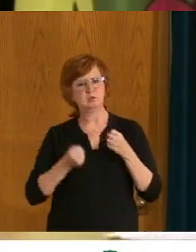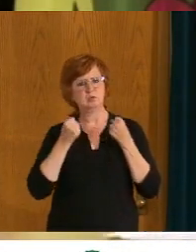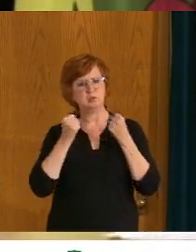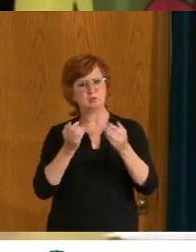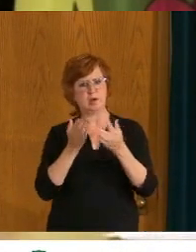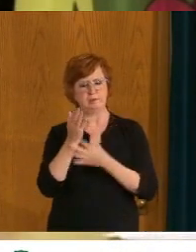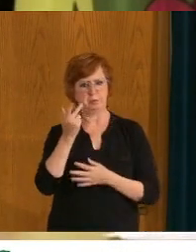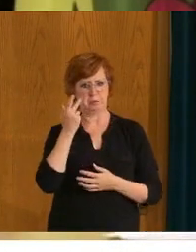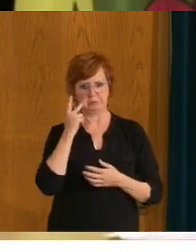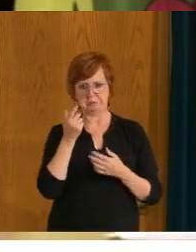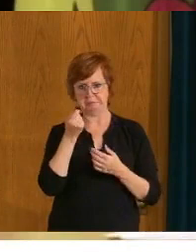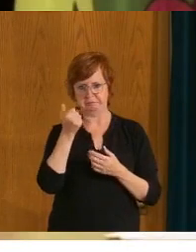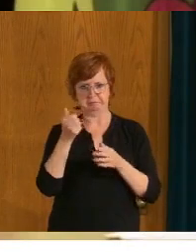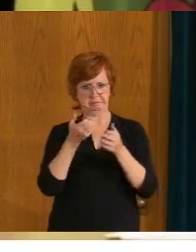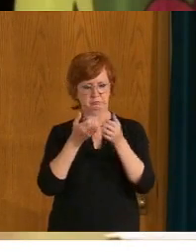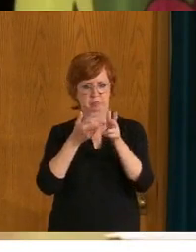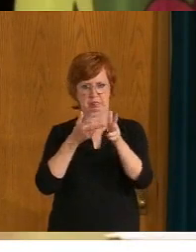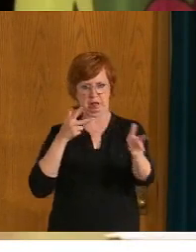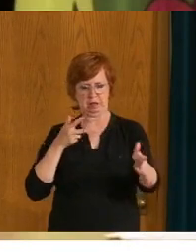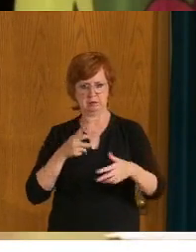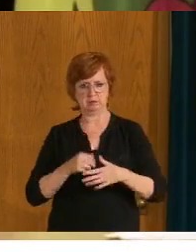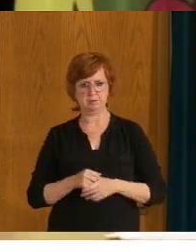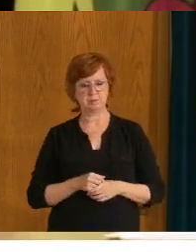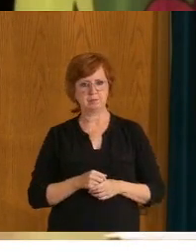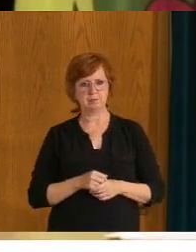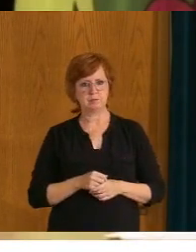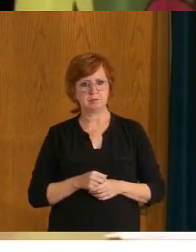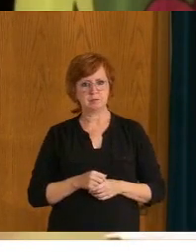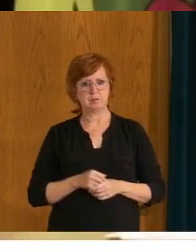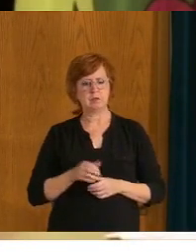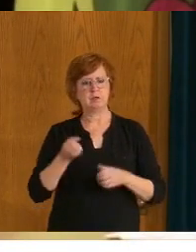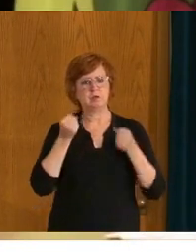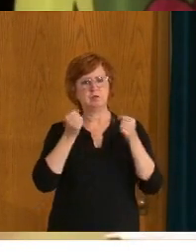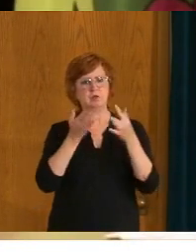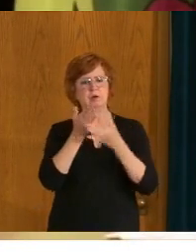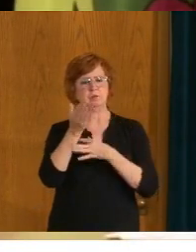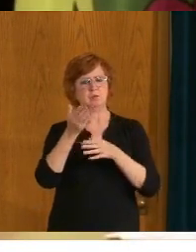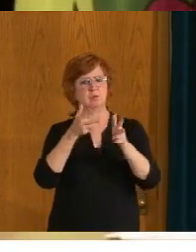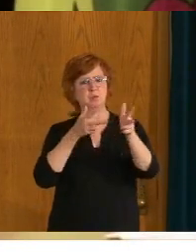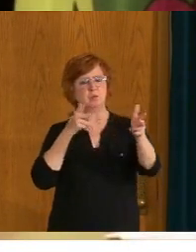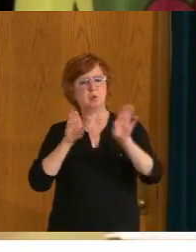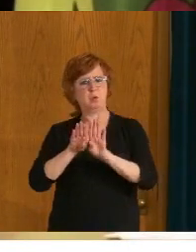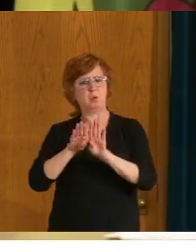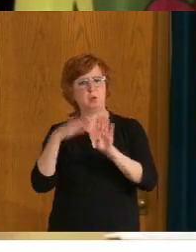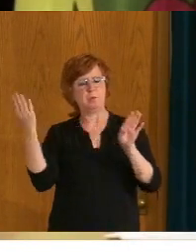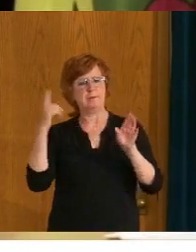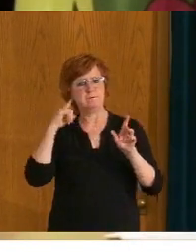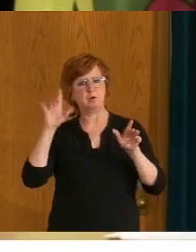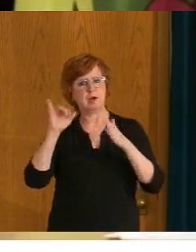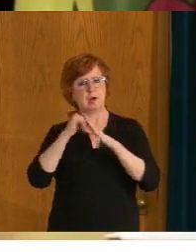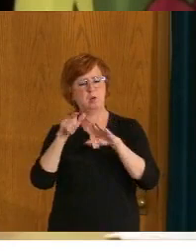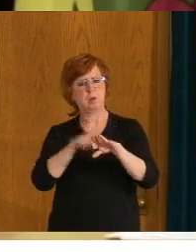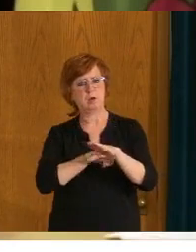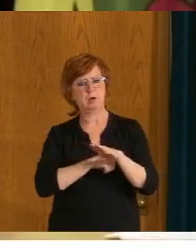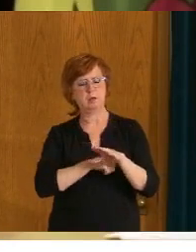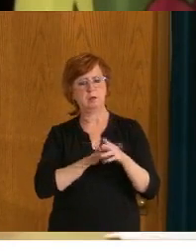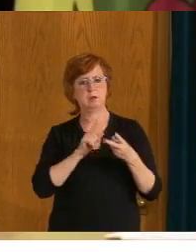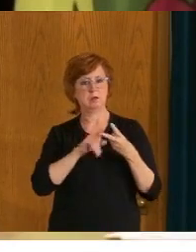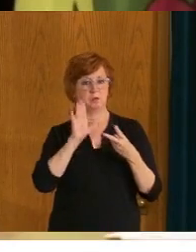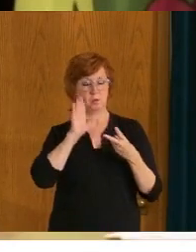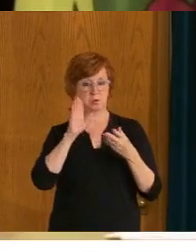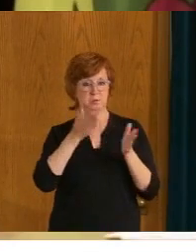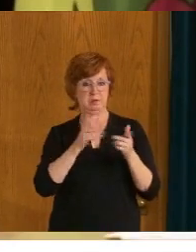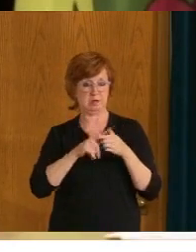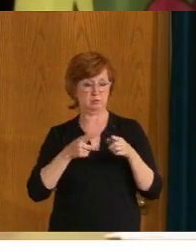than it once did. How long, uh, will the drive-through sites remain open and will they be scaled back at any point?